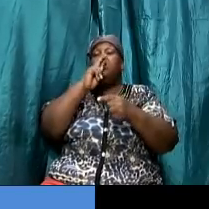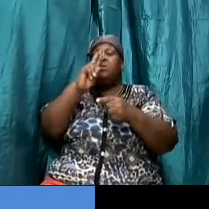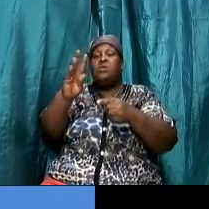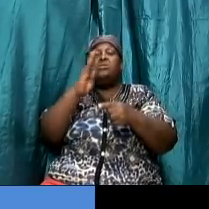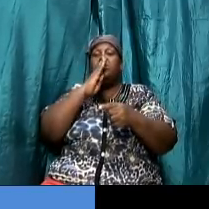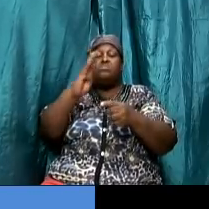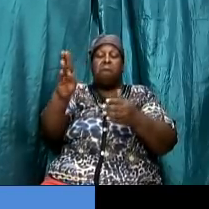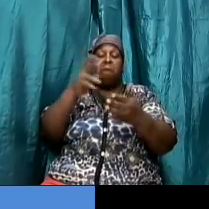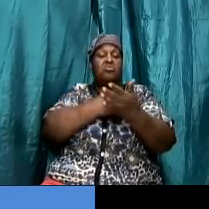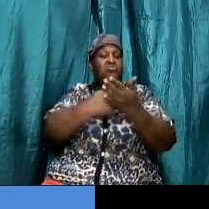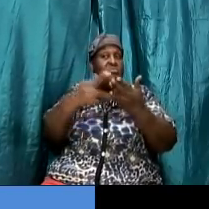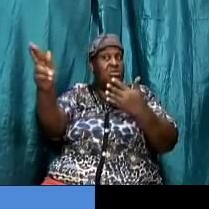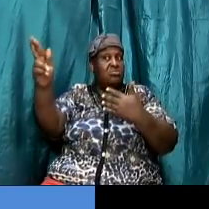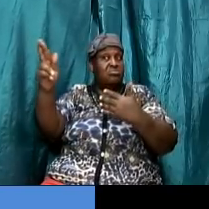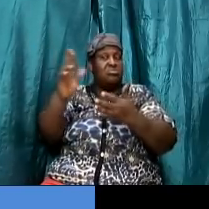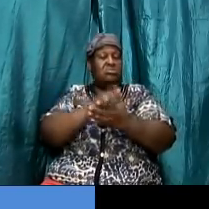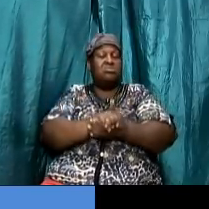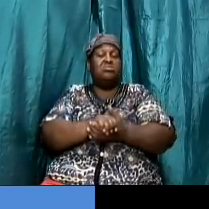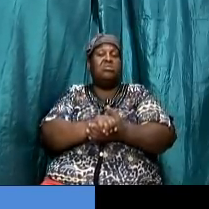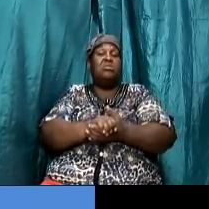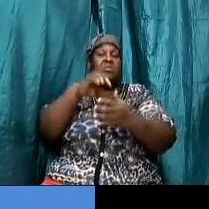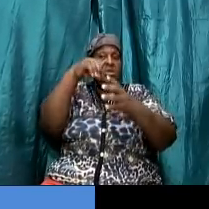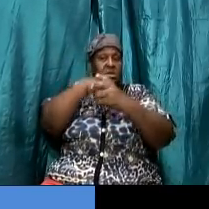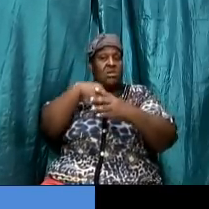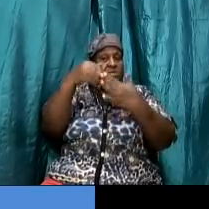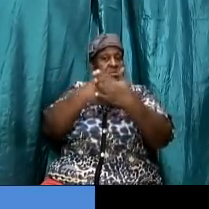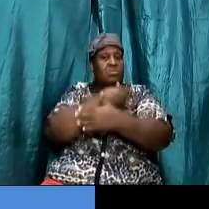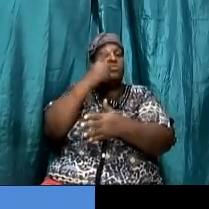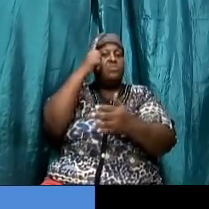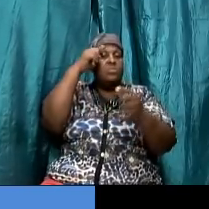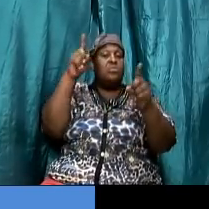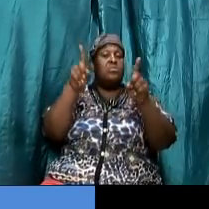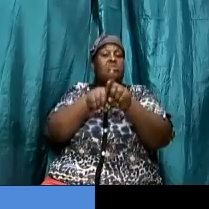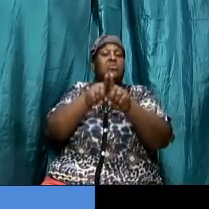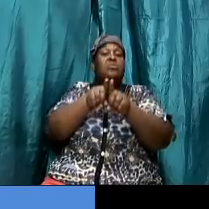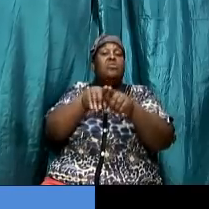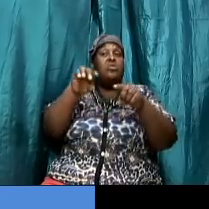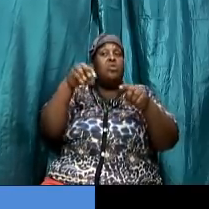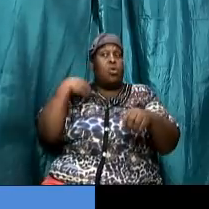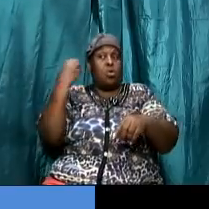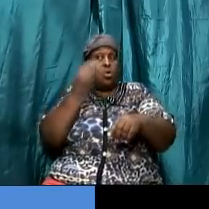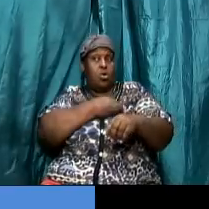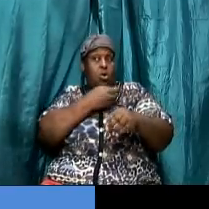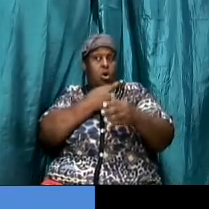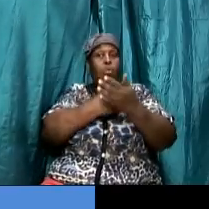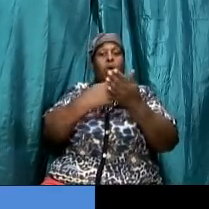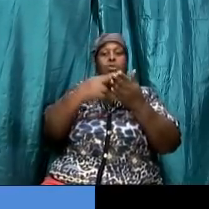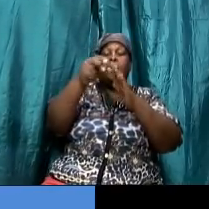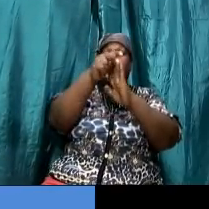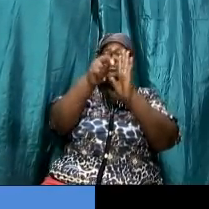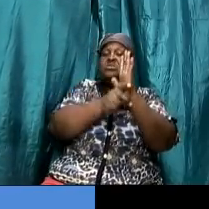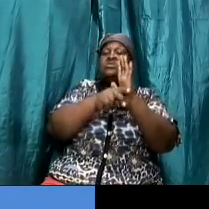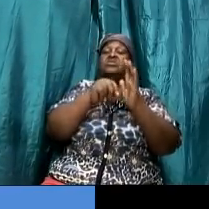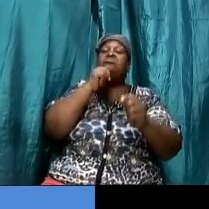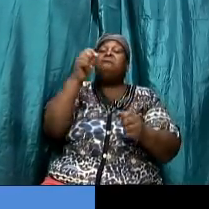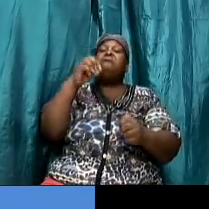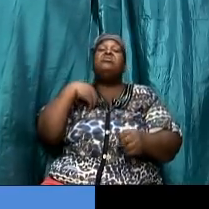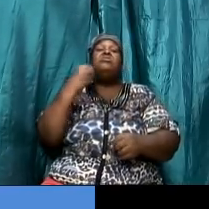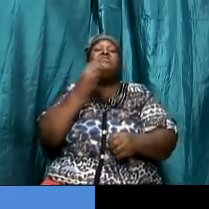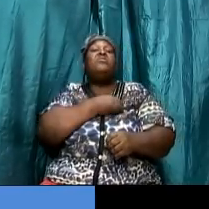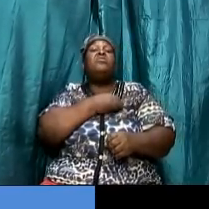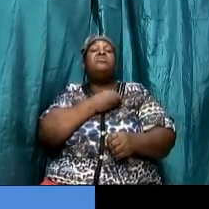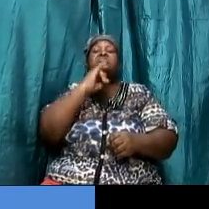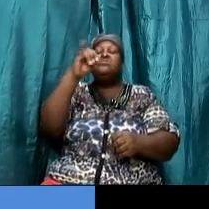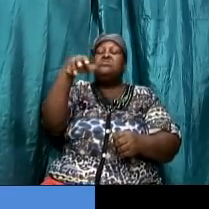happened in the new covenant our righteousness is not of us it's of